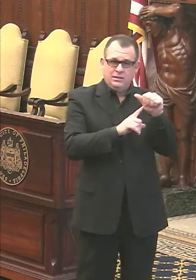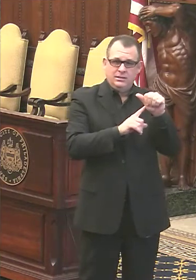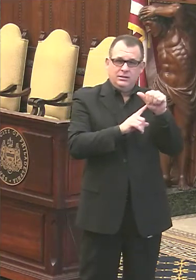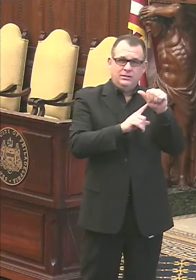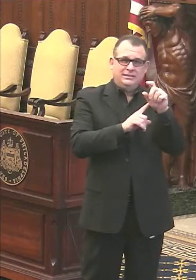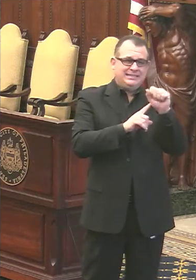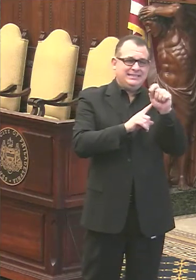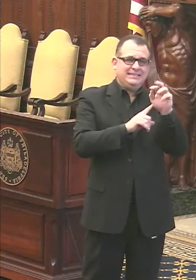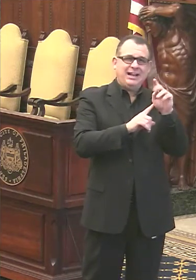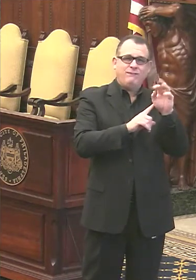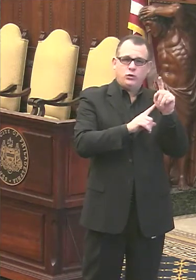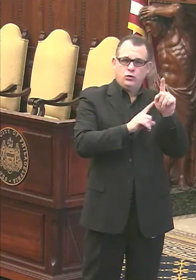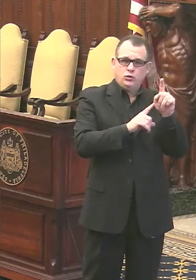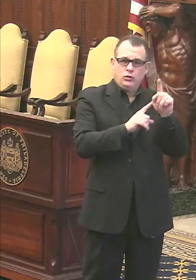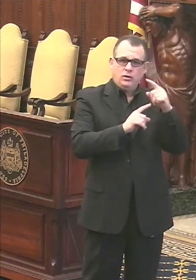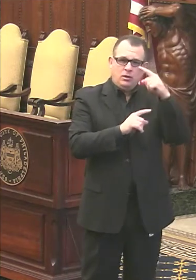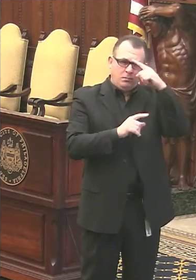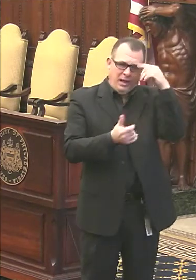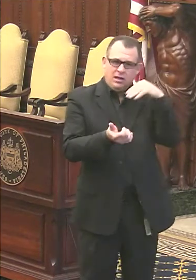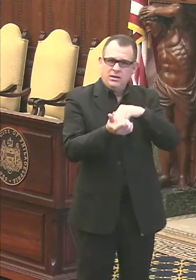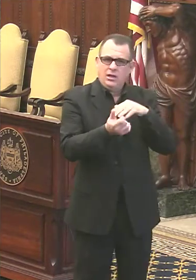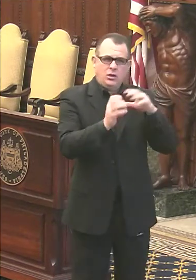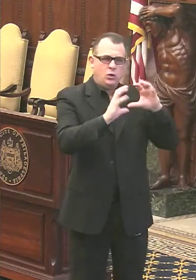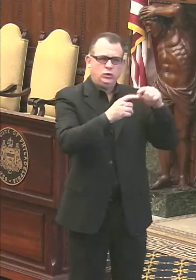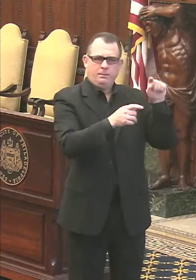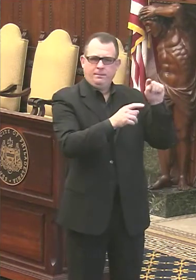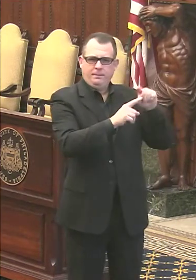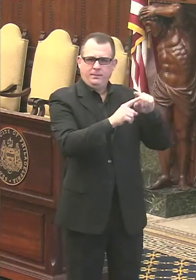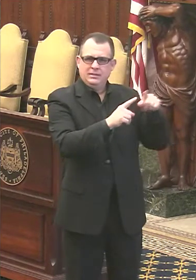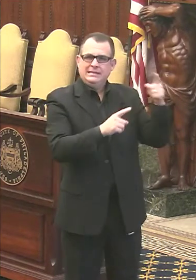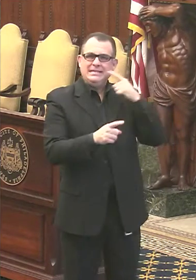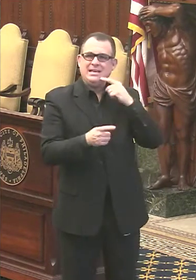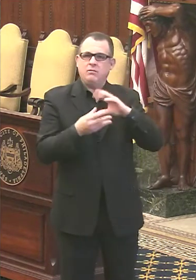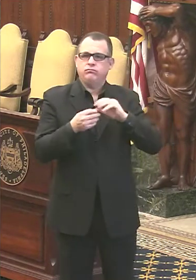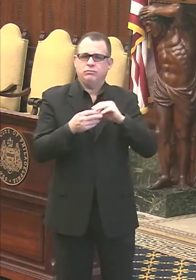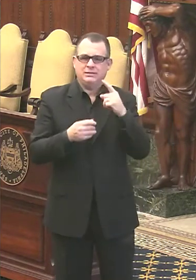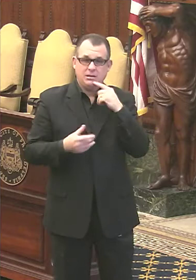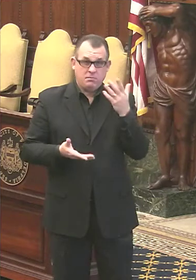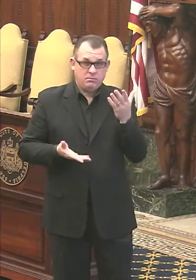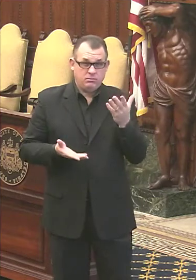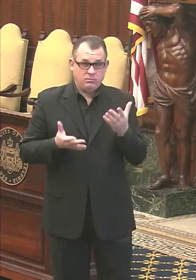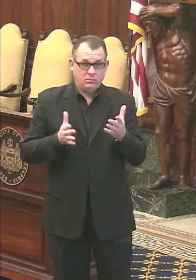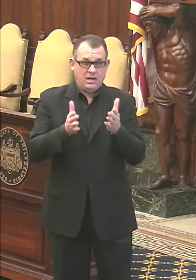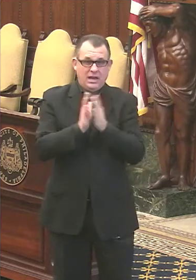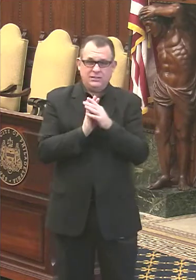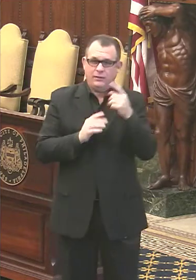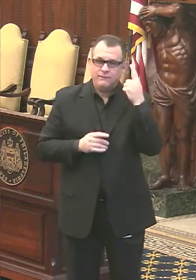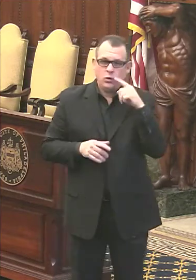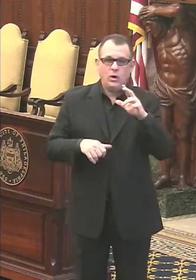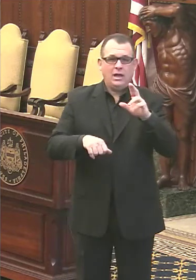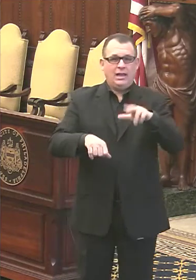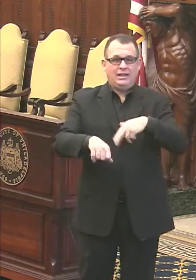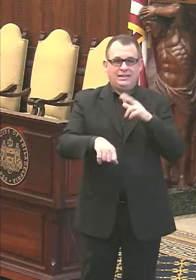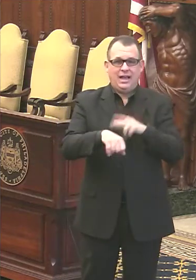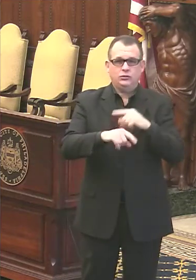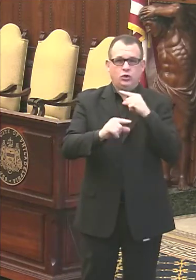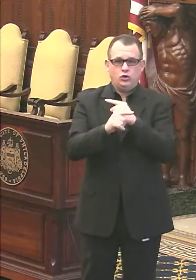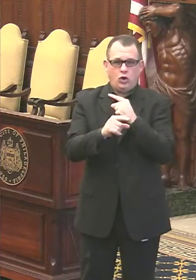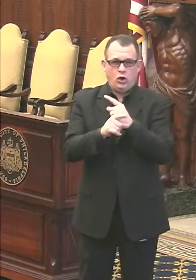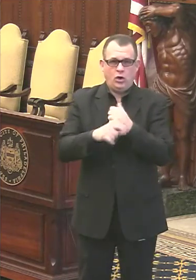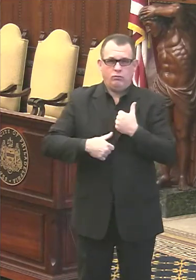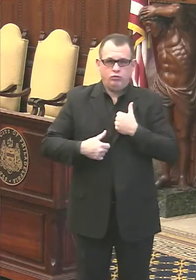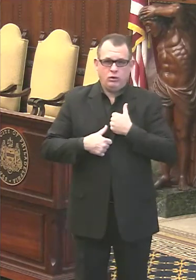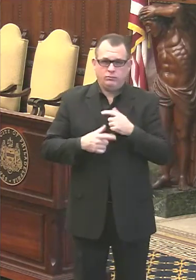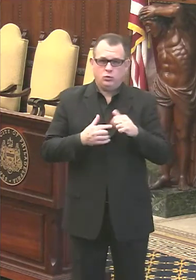was, had, had brought up the possibility or had called for, uh, National Guard troops to help push out